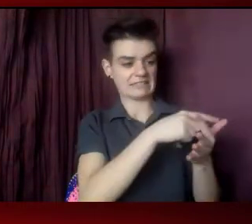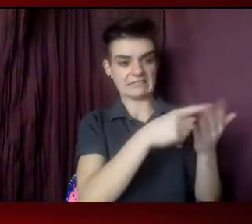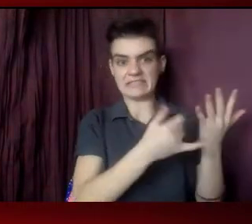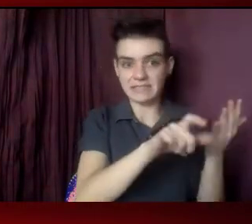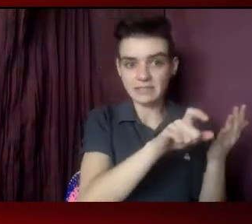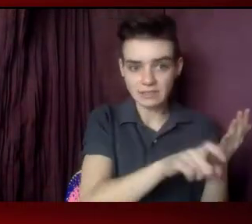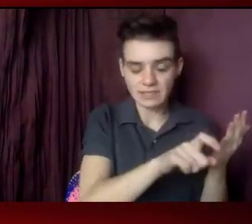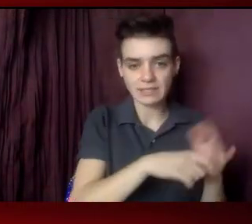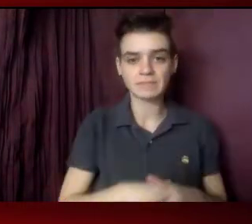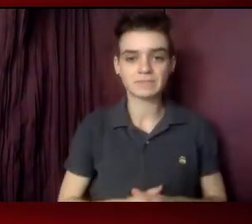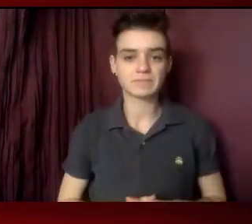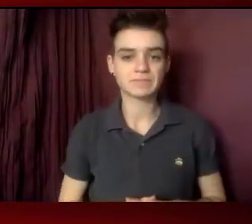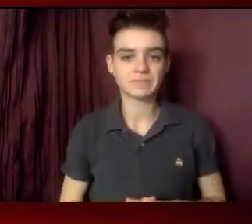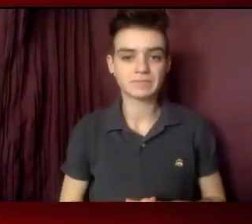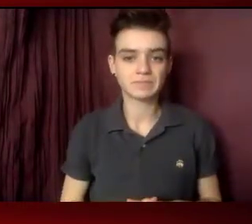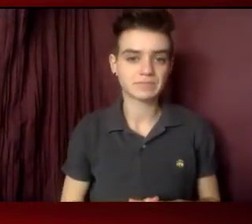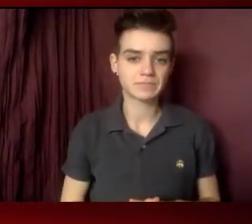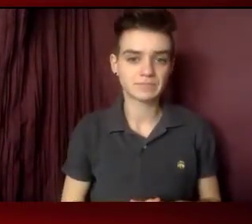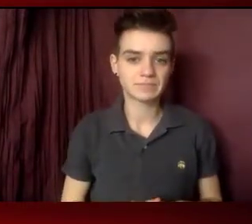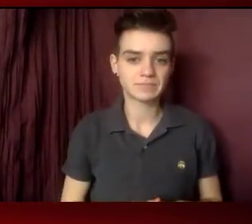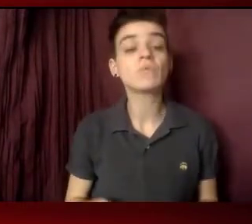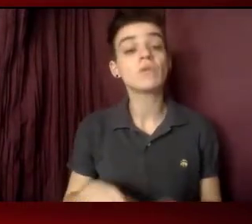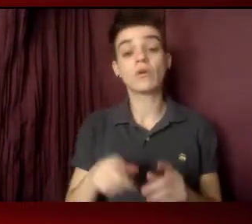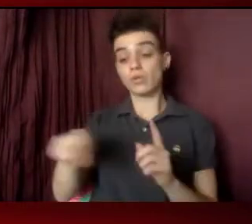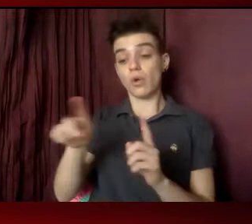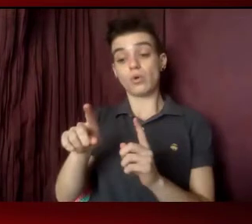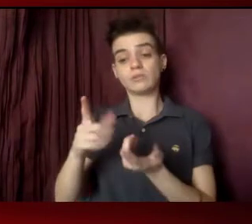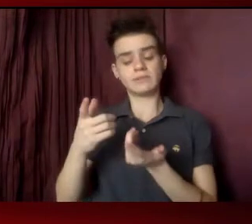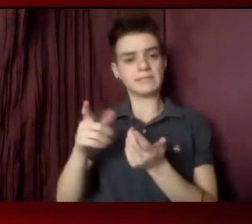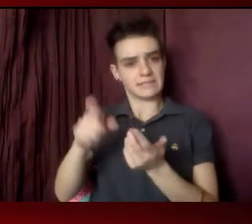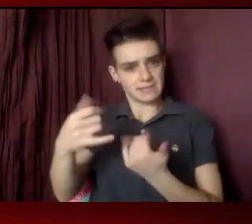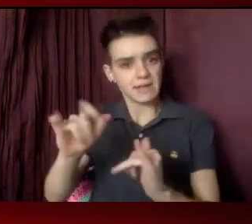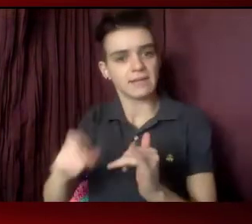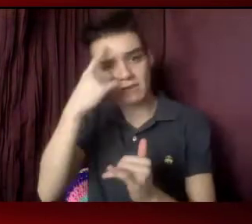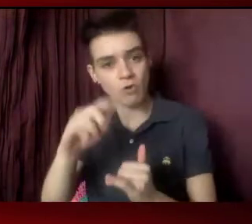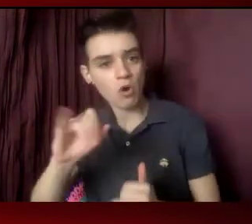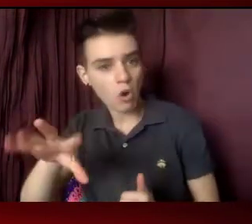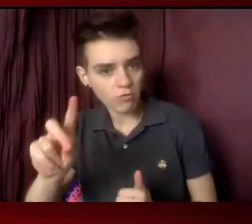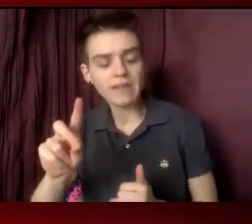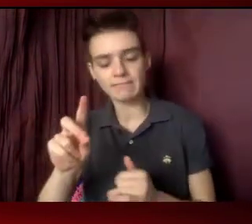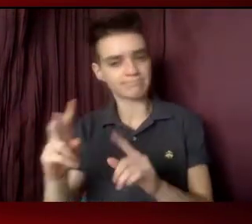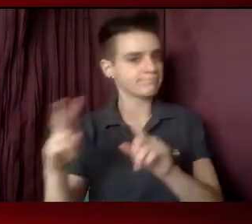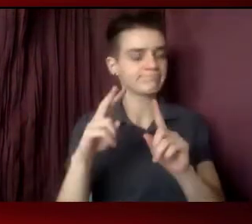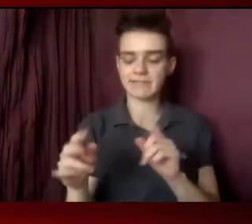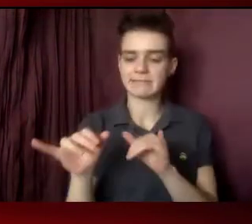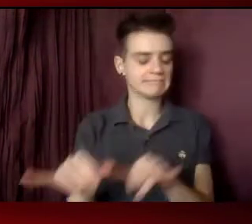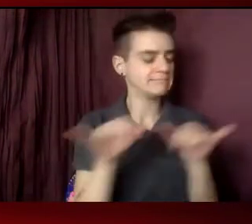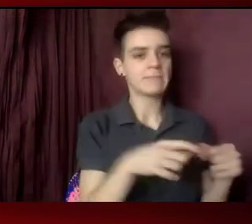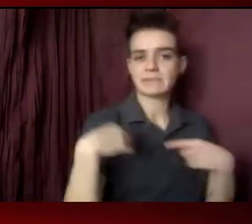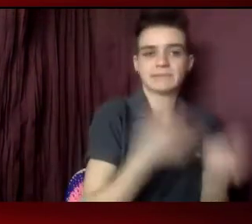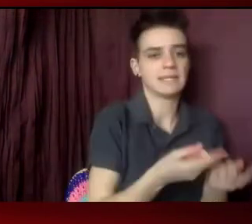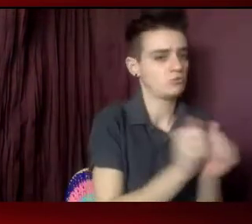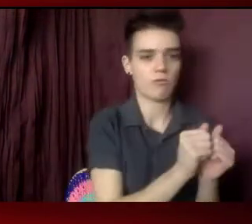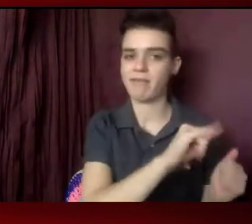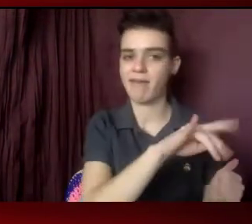to COVID, are ones that we've known in the HIV community for years. That access to health care,